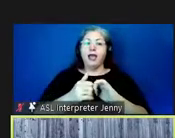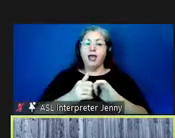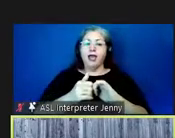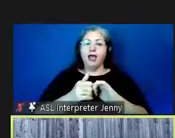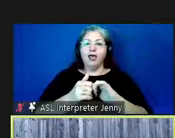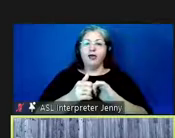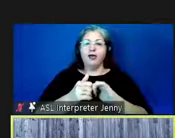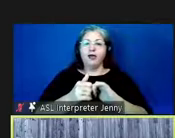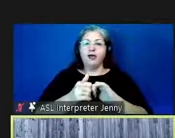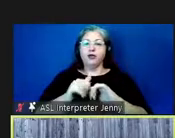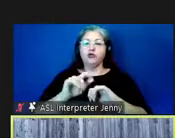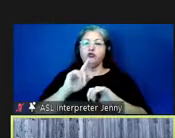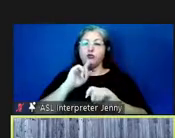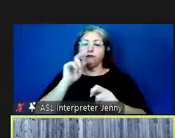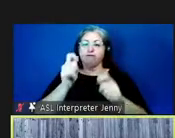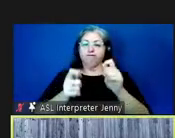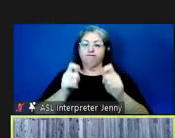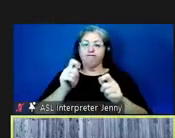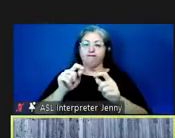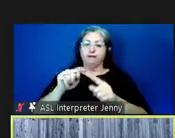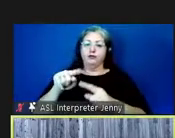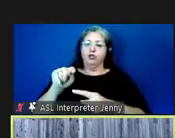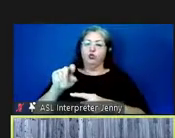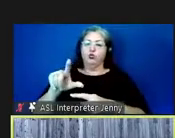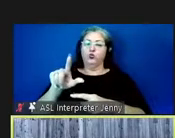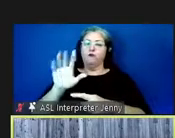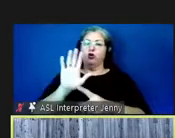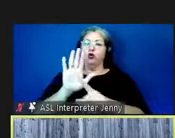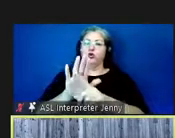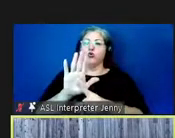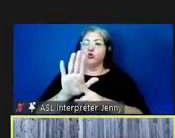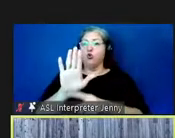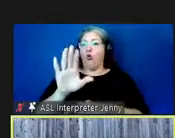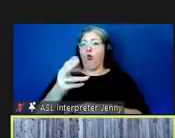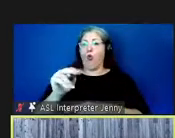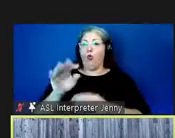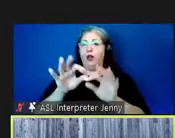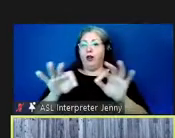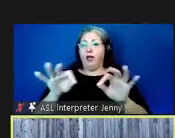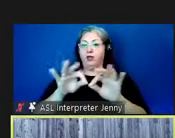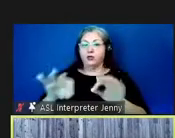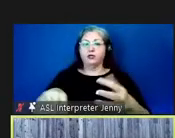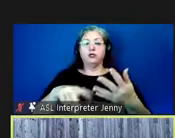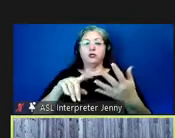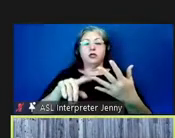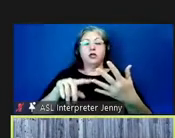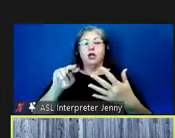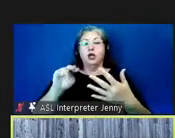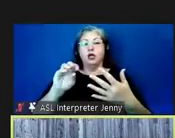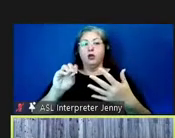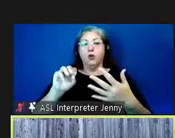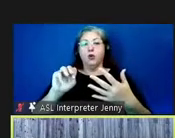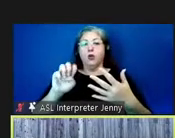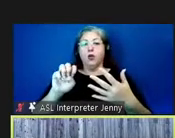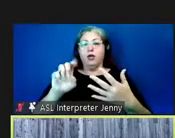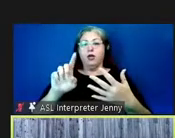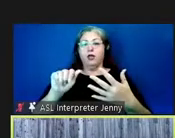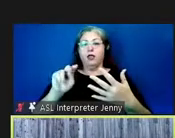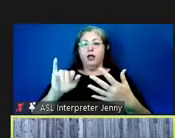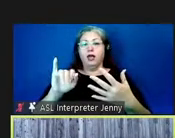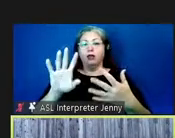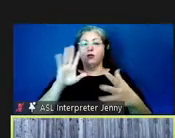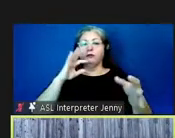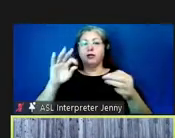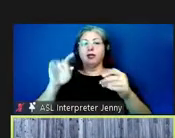customize this tool for your own language and noelani will tell us a bit about uh the